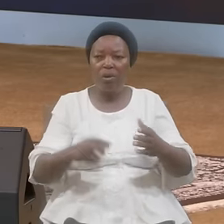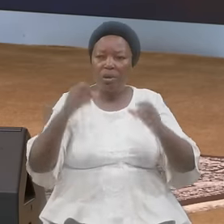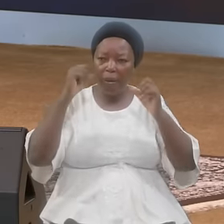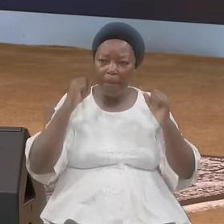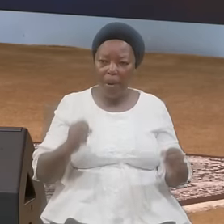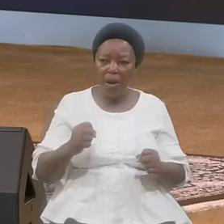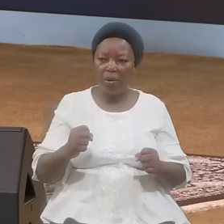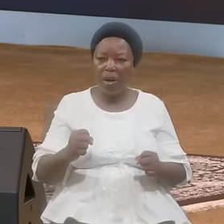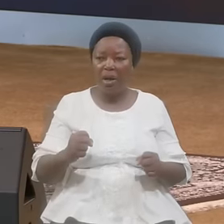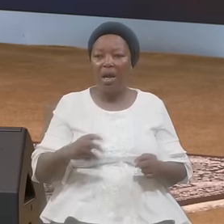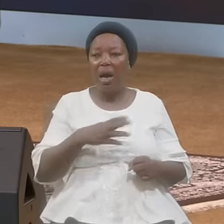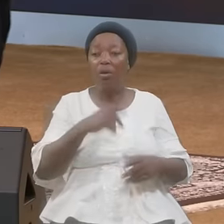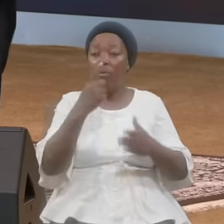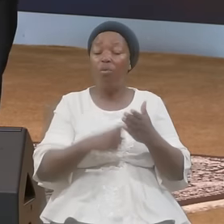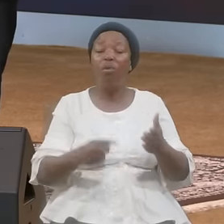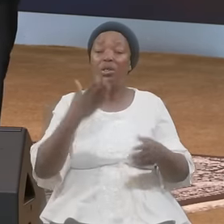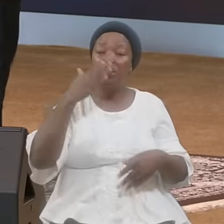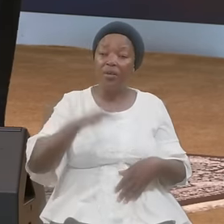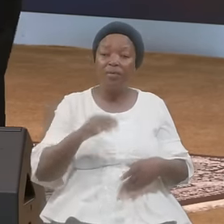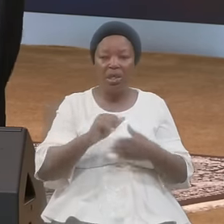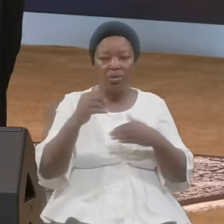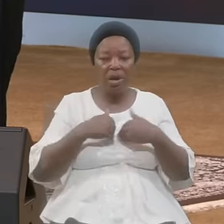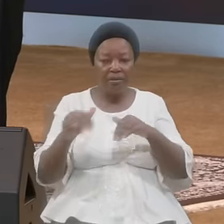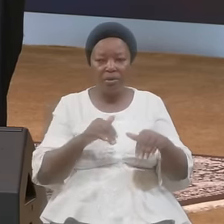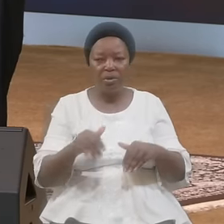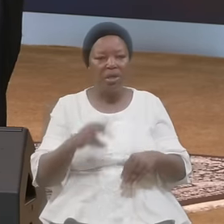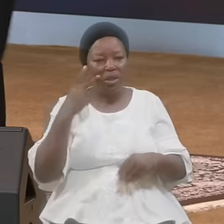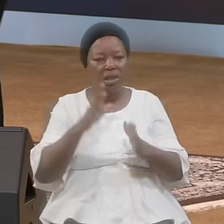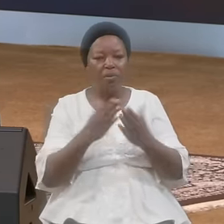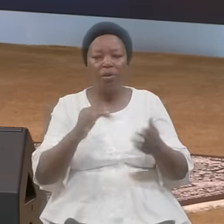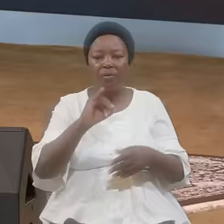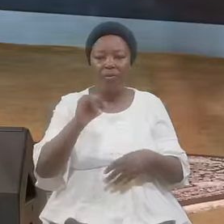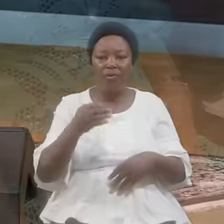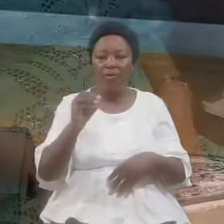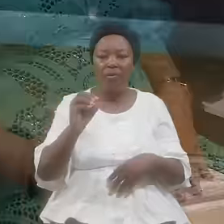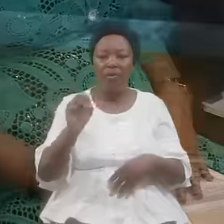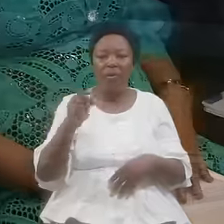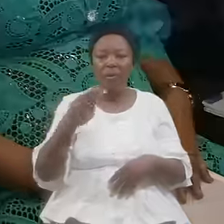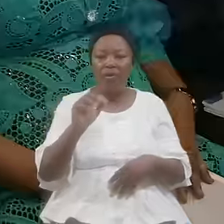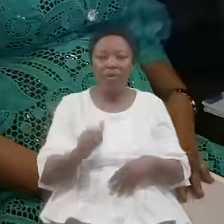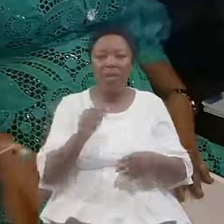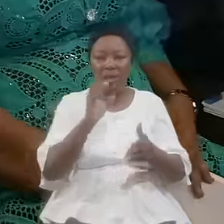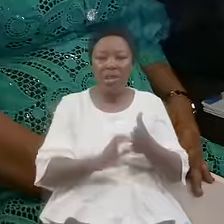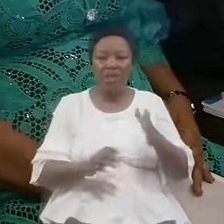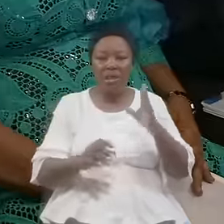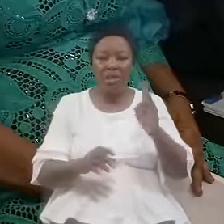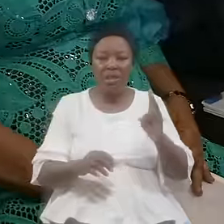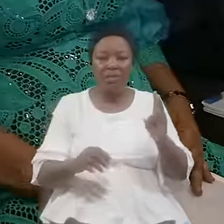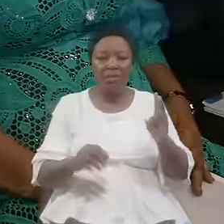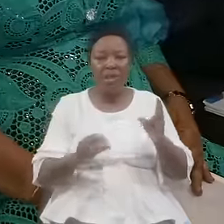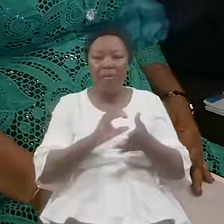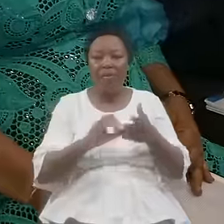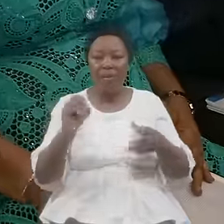You Have Done Look Look at Joshua Chapter 7 Verse 12 Therefore The Children Of